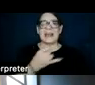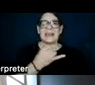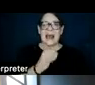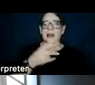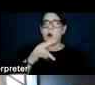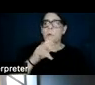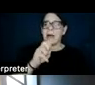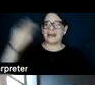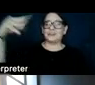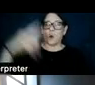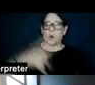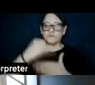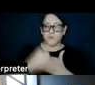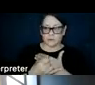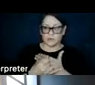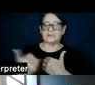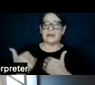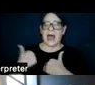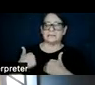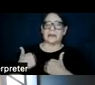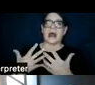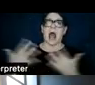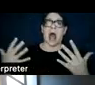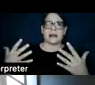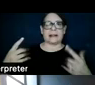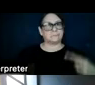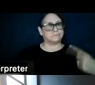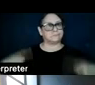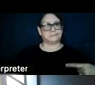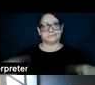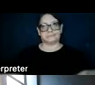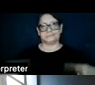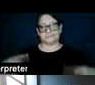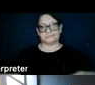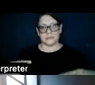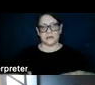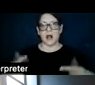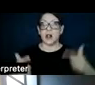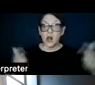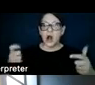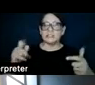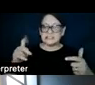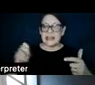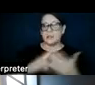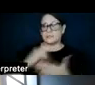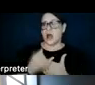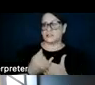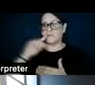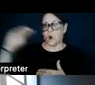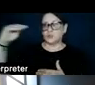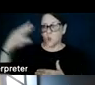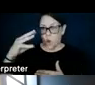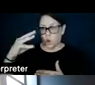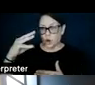has been a highly contested, a solar, large scale solar project just